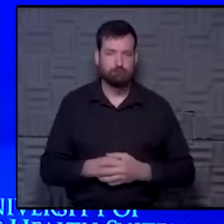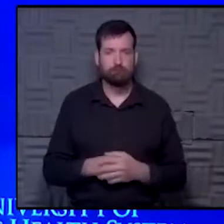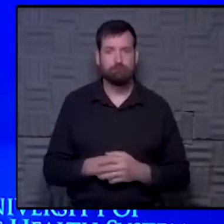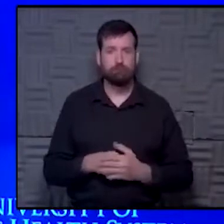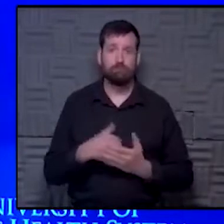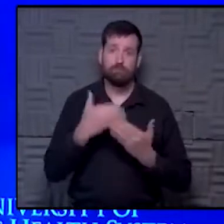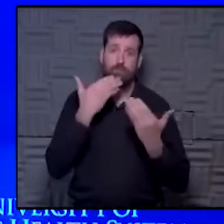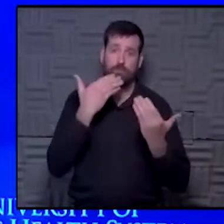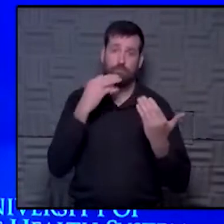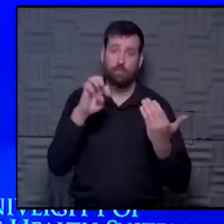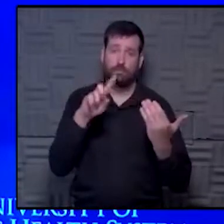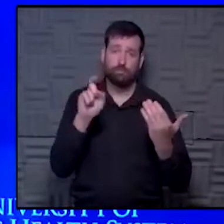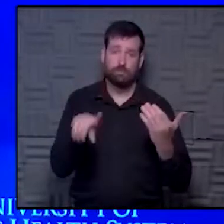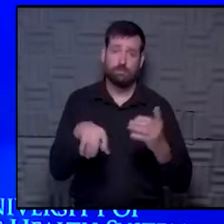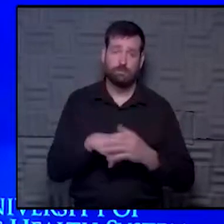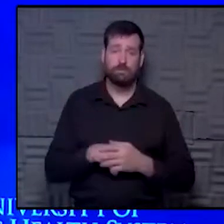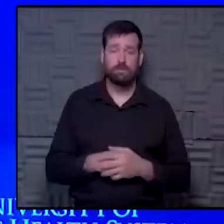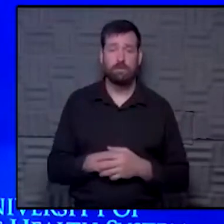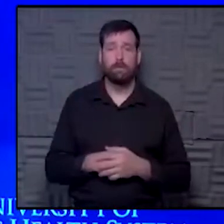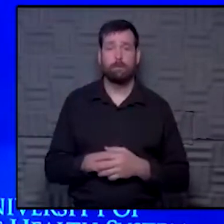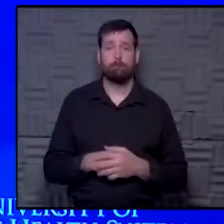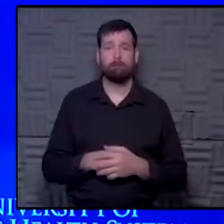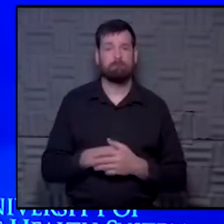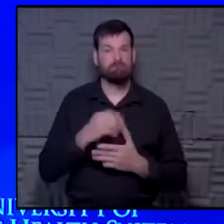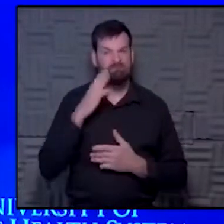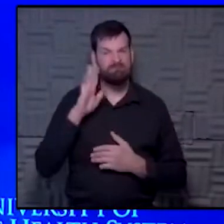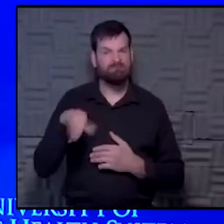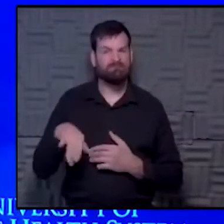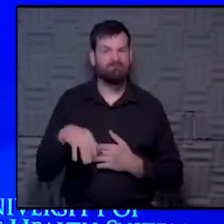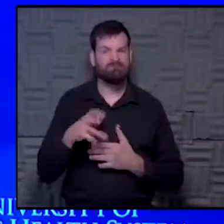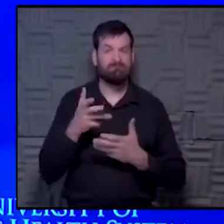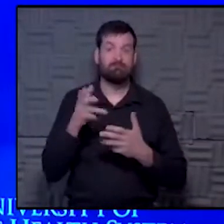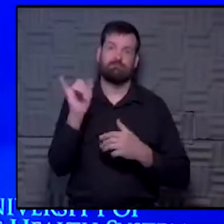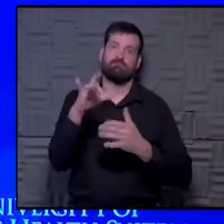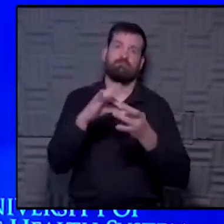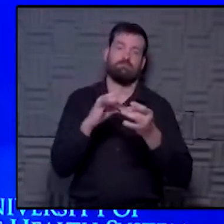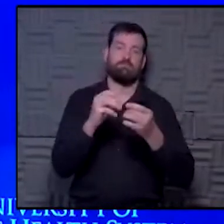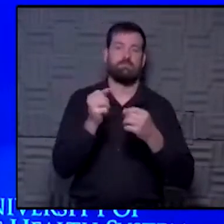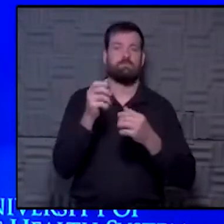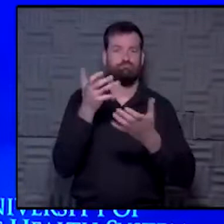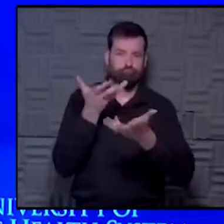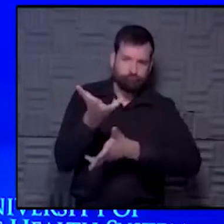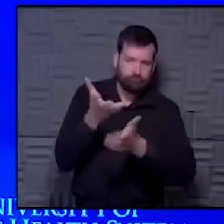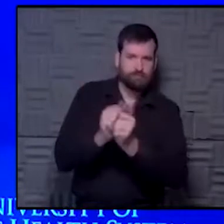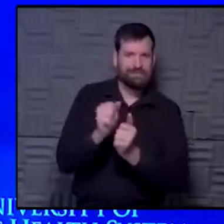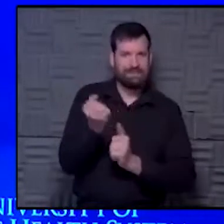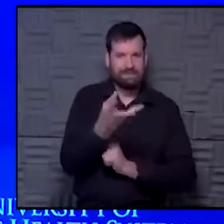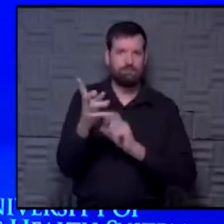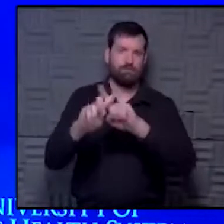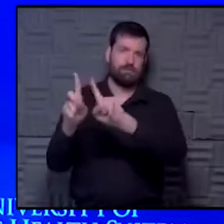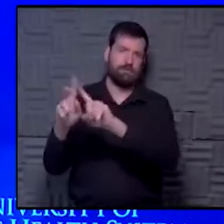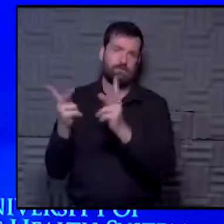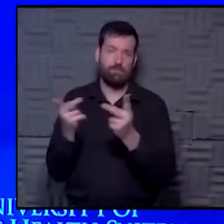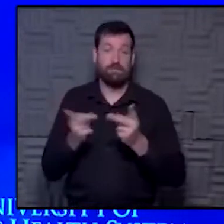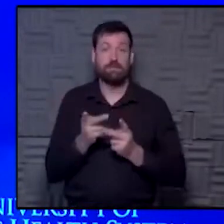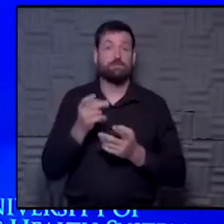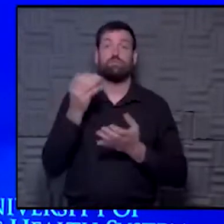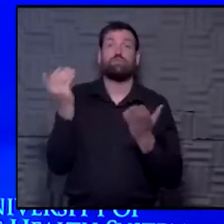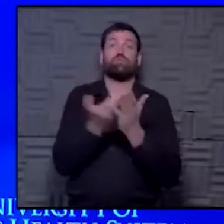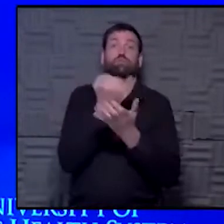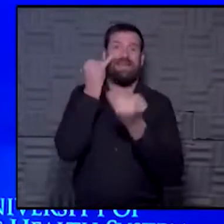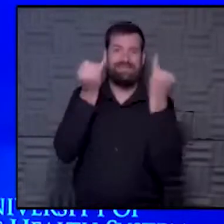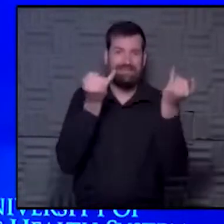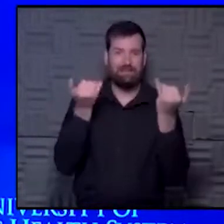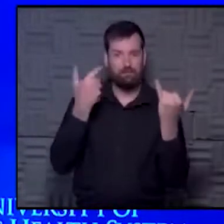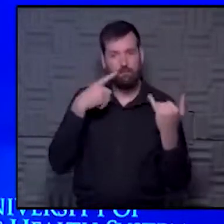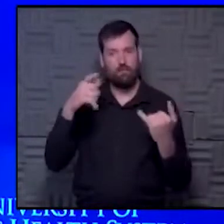I think it's a great one. We're working with, I said, a number of different places on all kinds of outside-the-box ideas to address